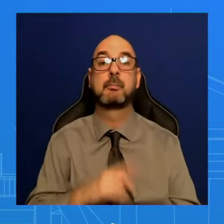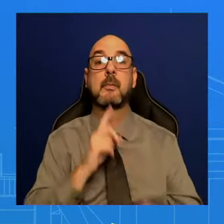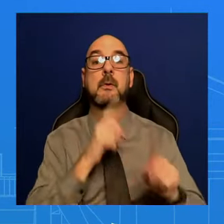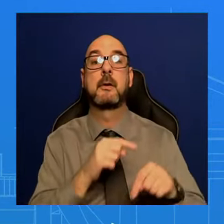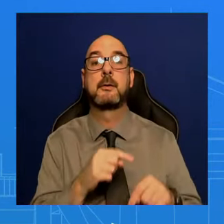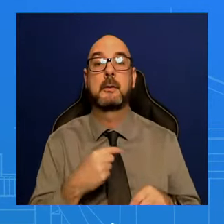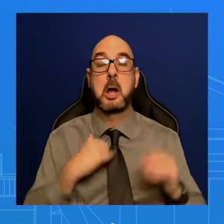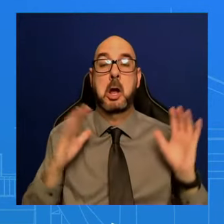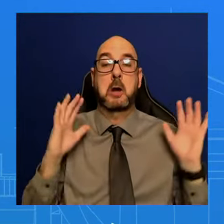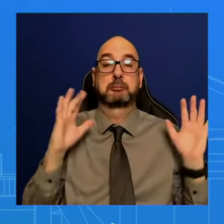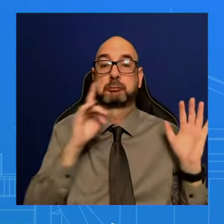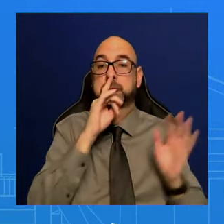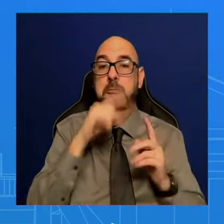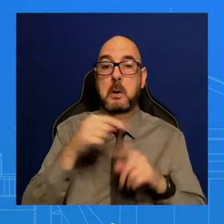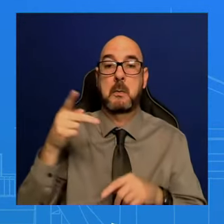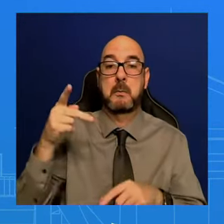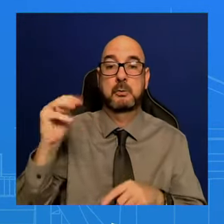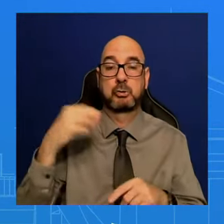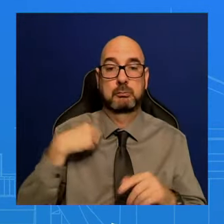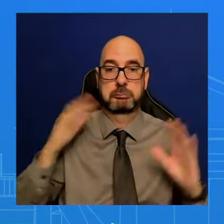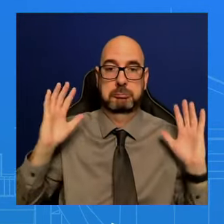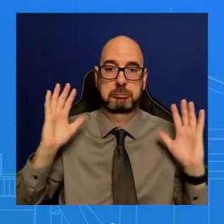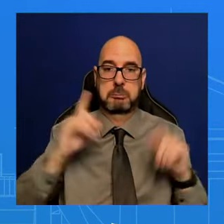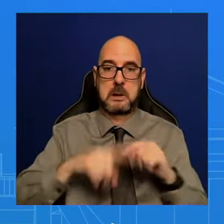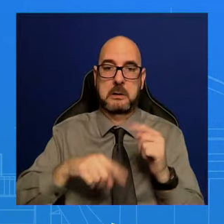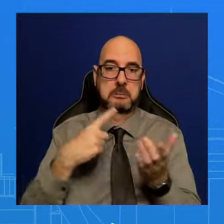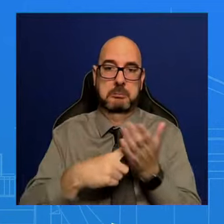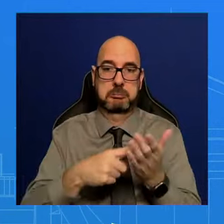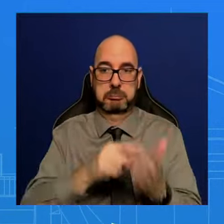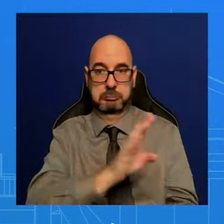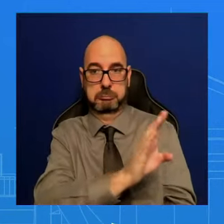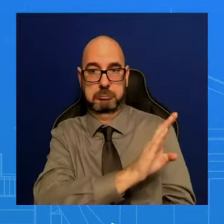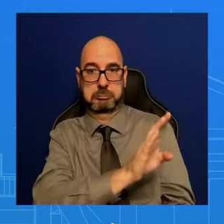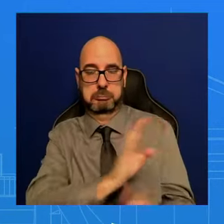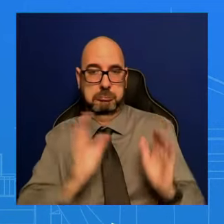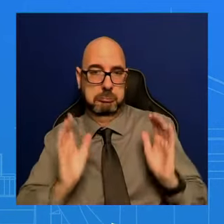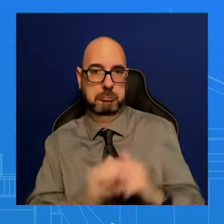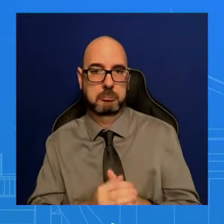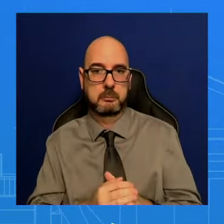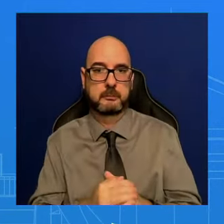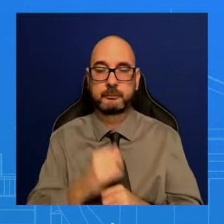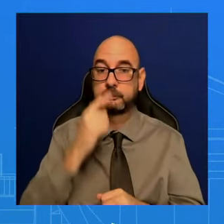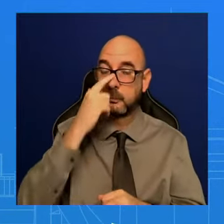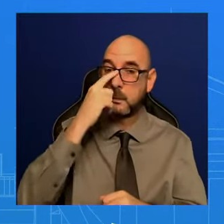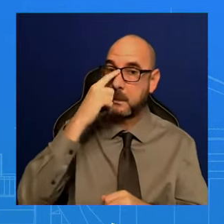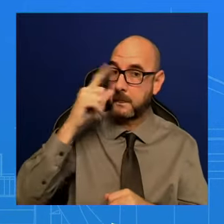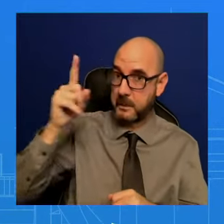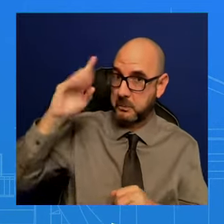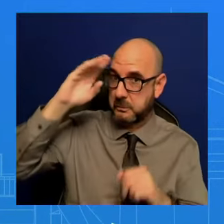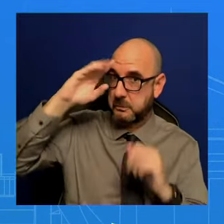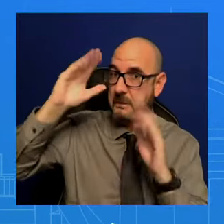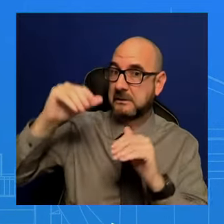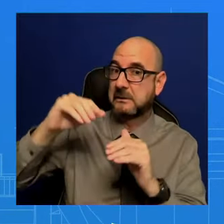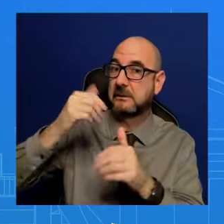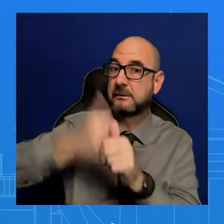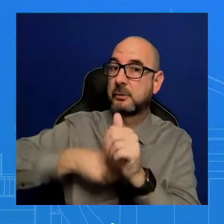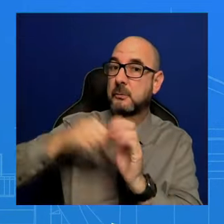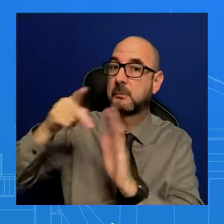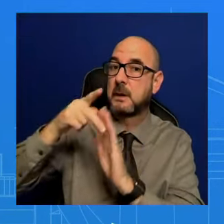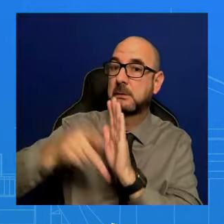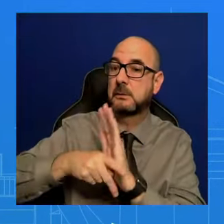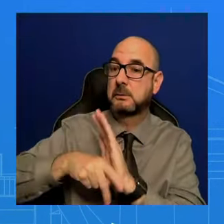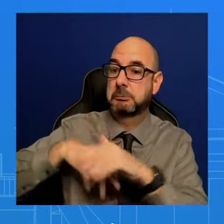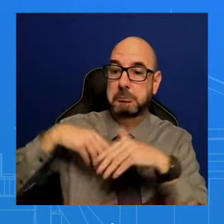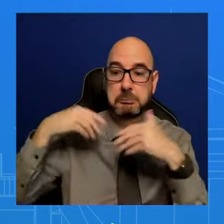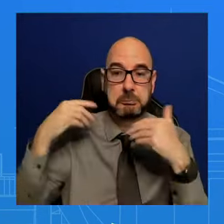just cannot speak to that. Okay. And then, should we expect any policy, like, detailed policy rollout associated with State of